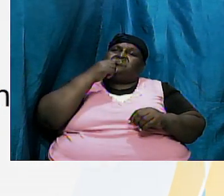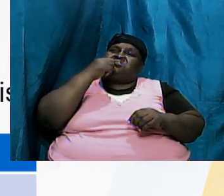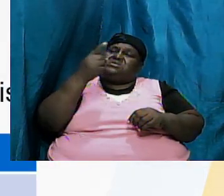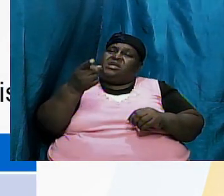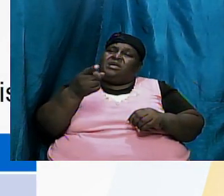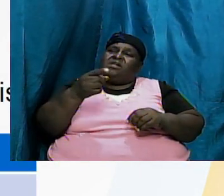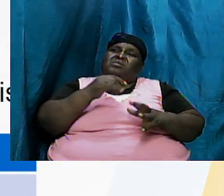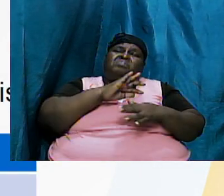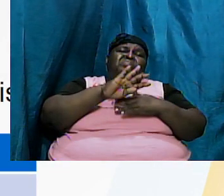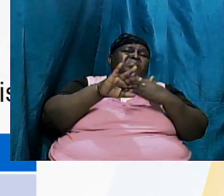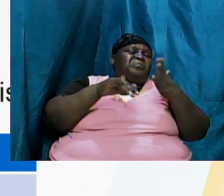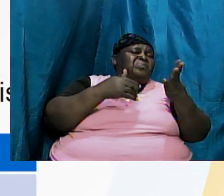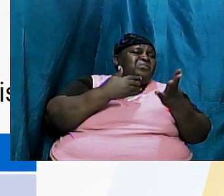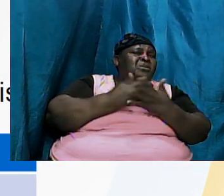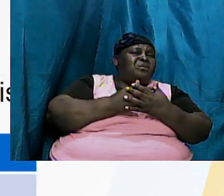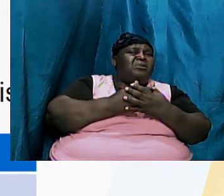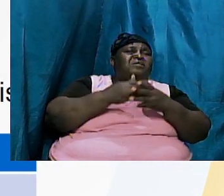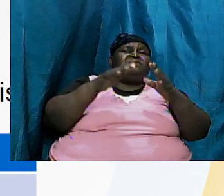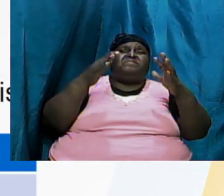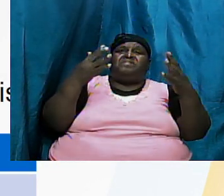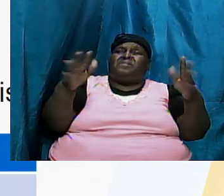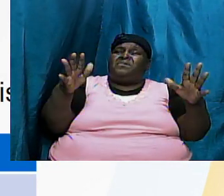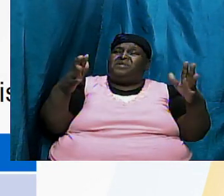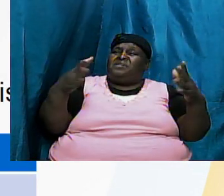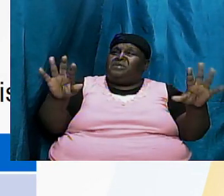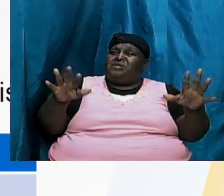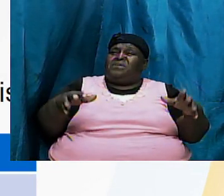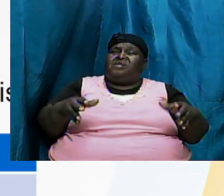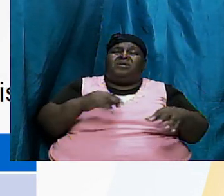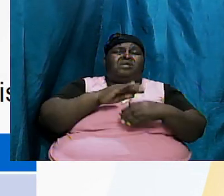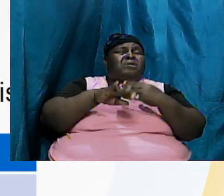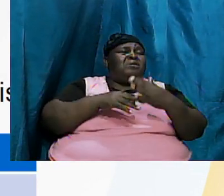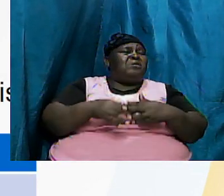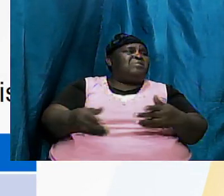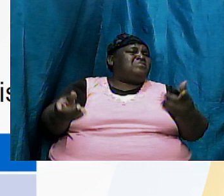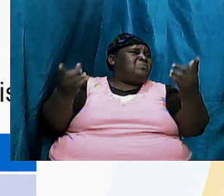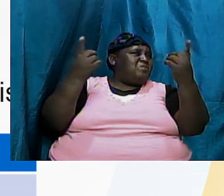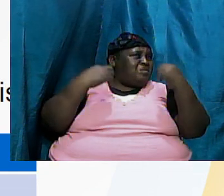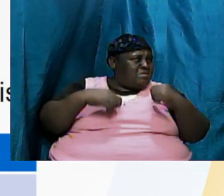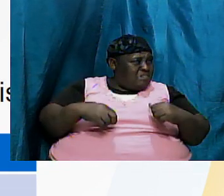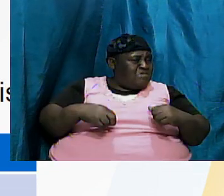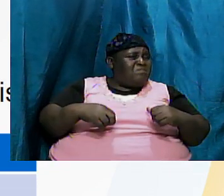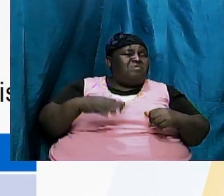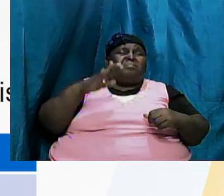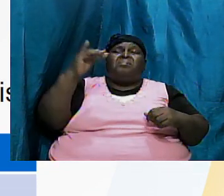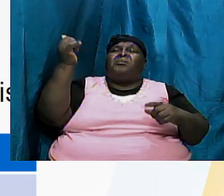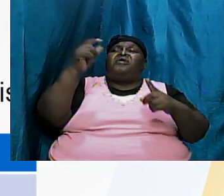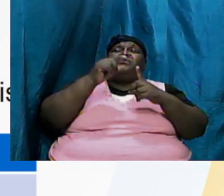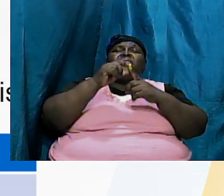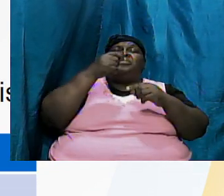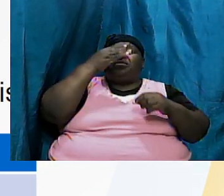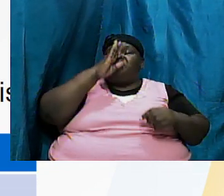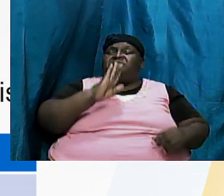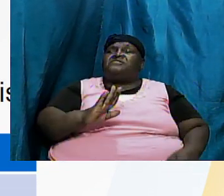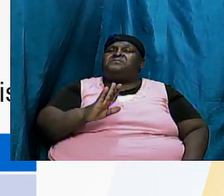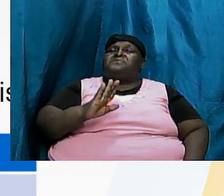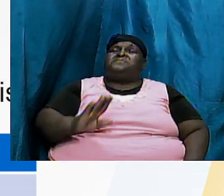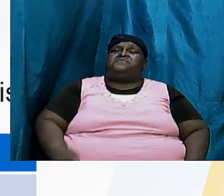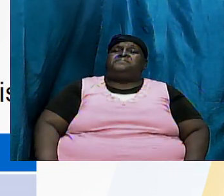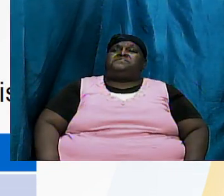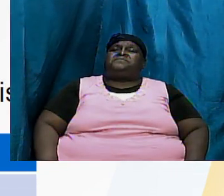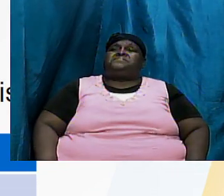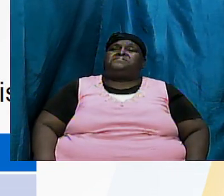they were all done they all came about by the word of almighty God